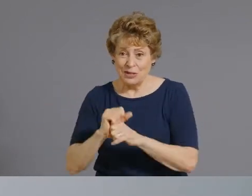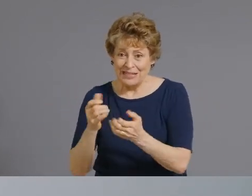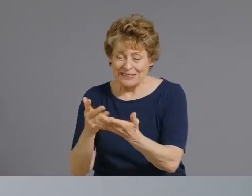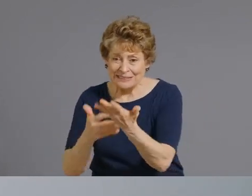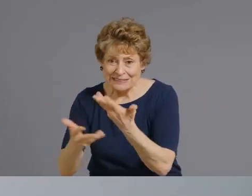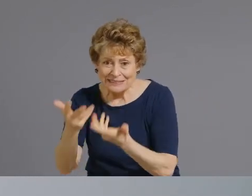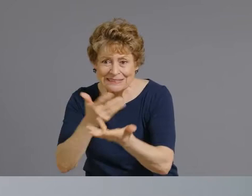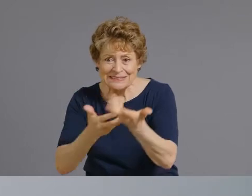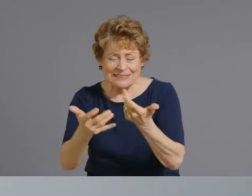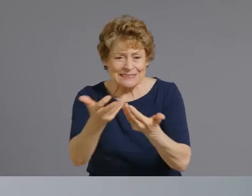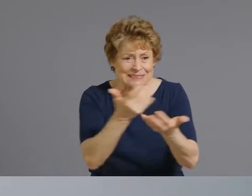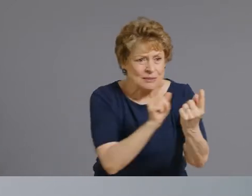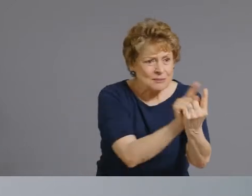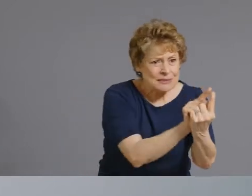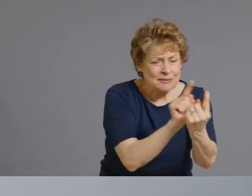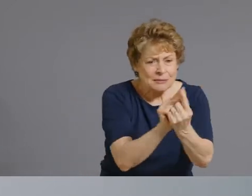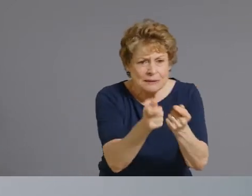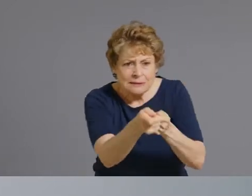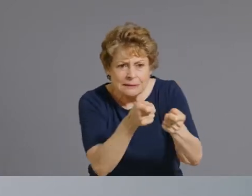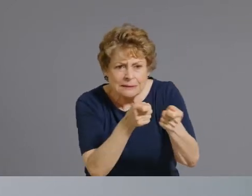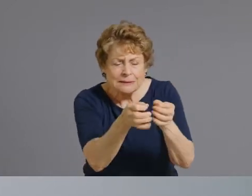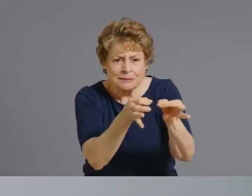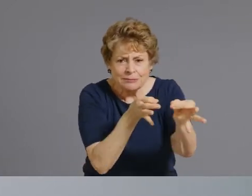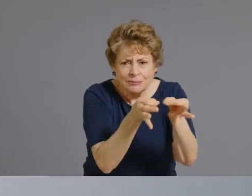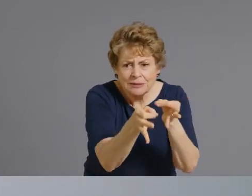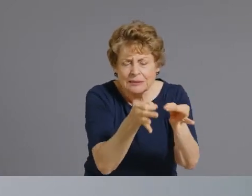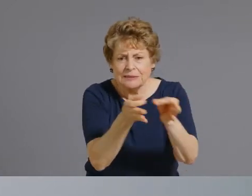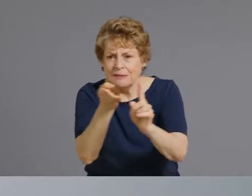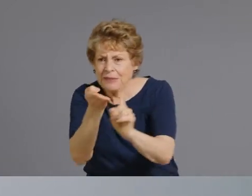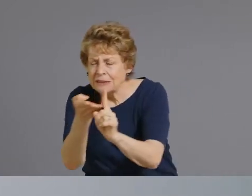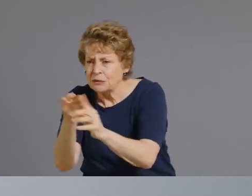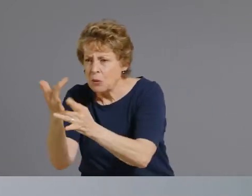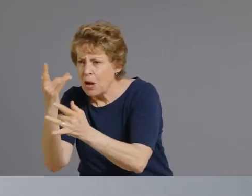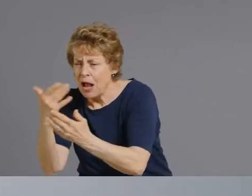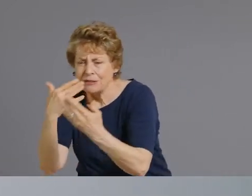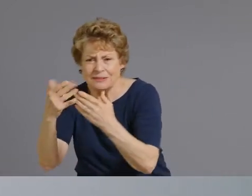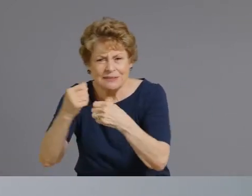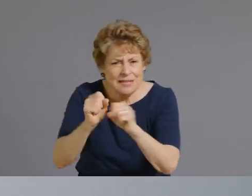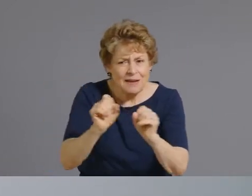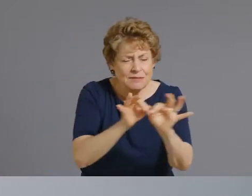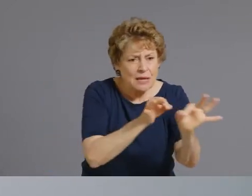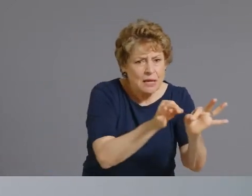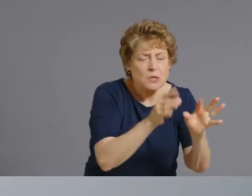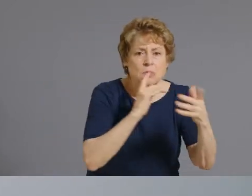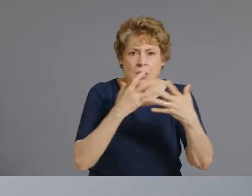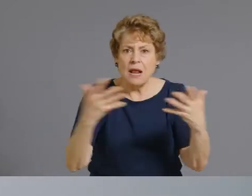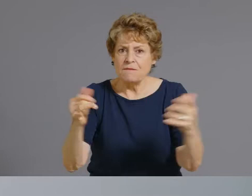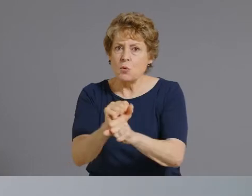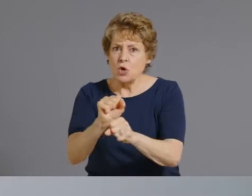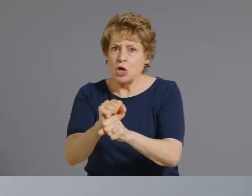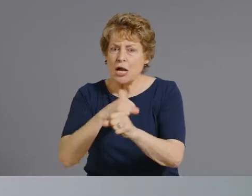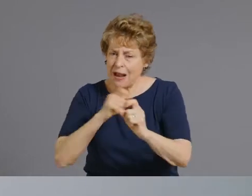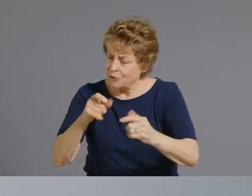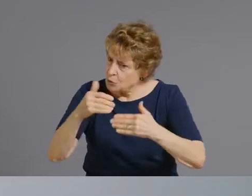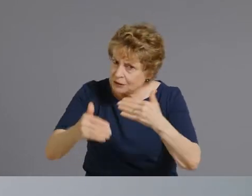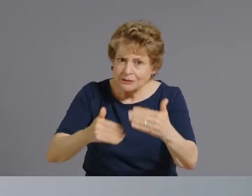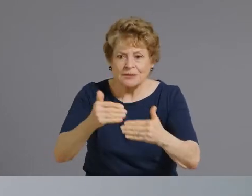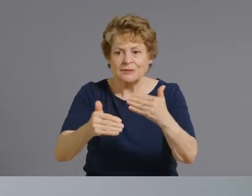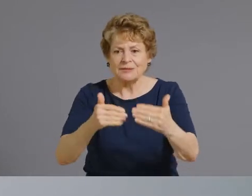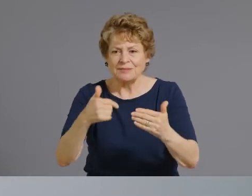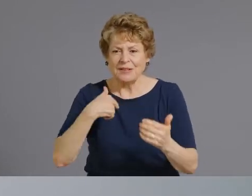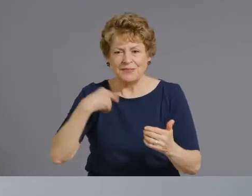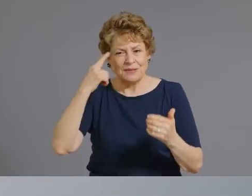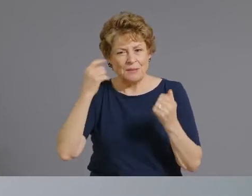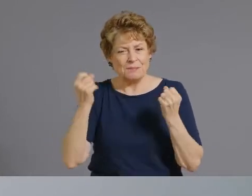best that we can and and we're just going to keep working but i i think that there's a number of factors that play a role in why we're slowing